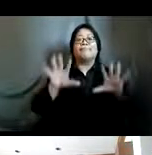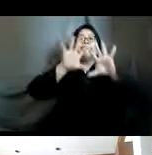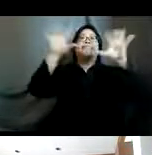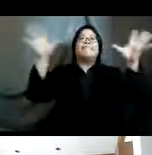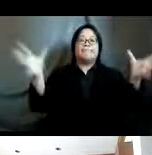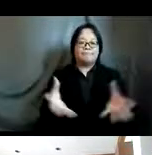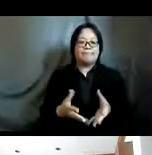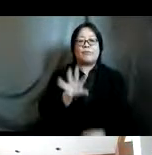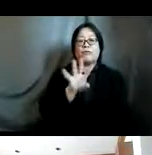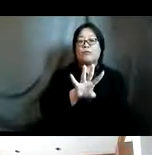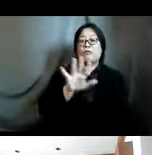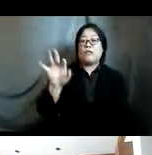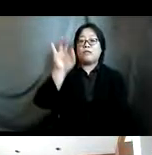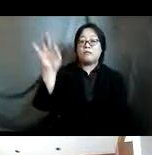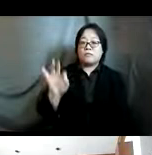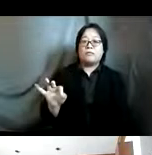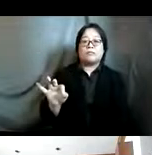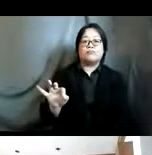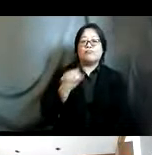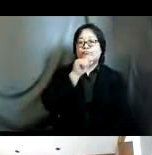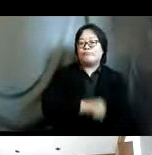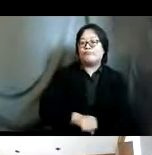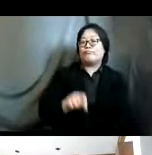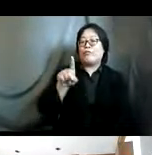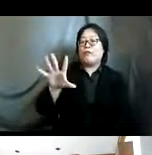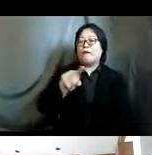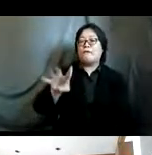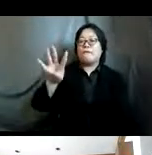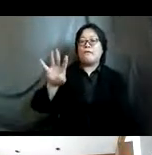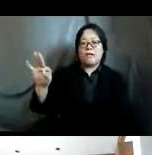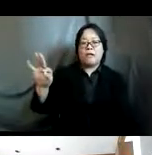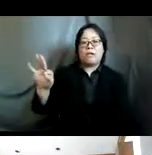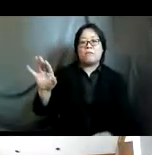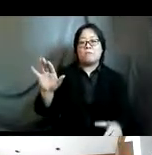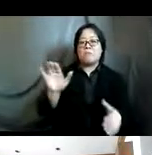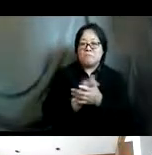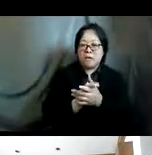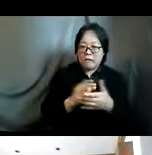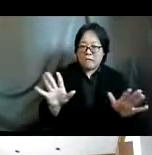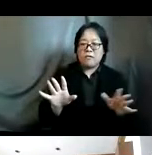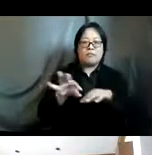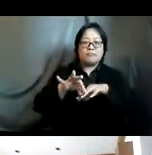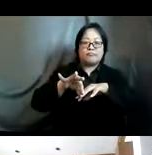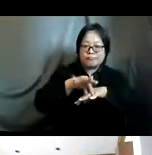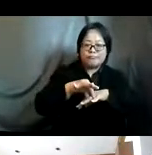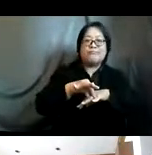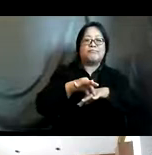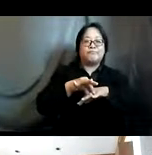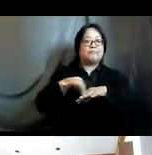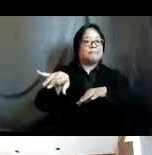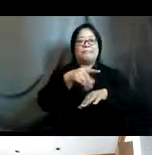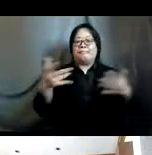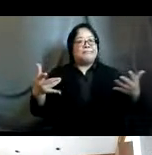percent of women and girls aged between 15 and 49 who are married or are in unions that cannot access and make their own decisions